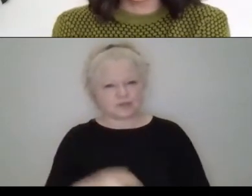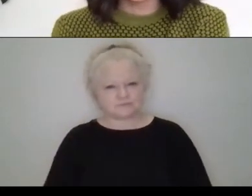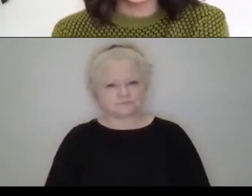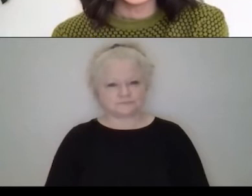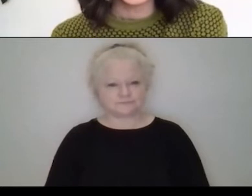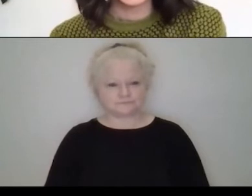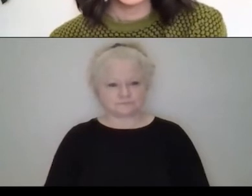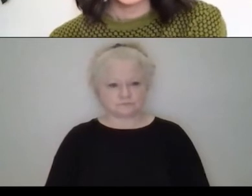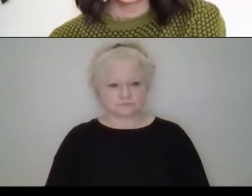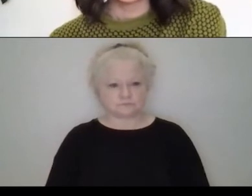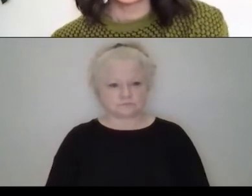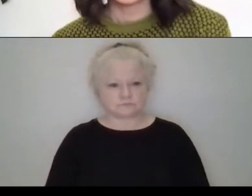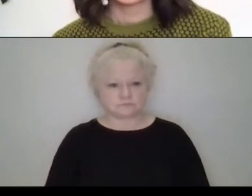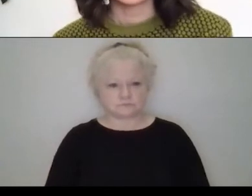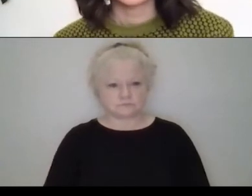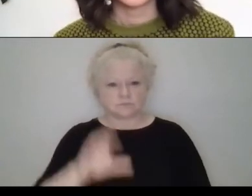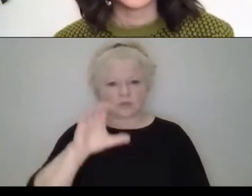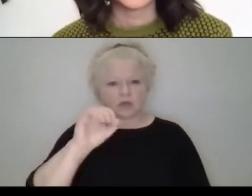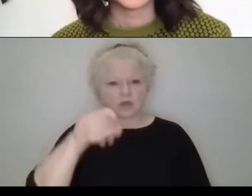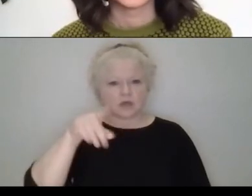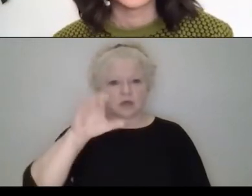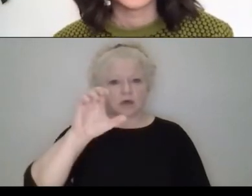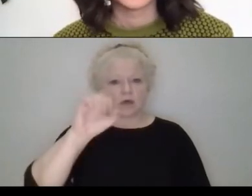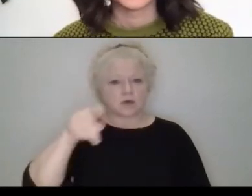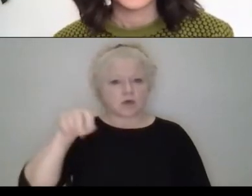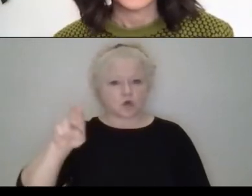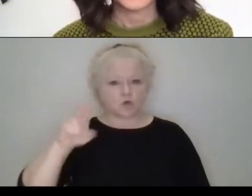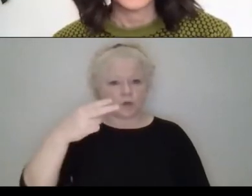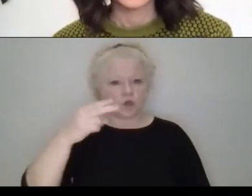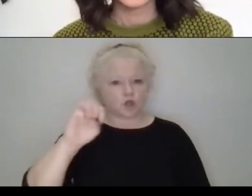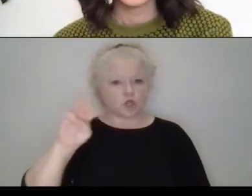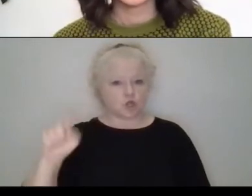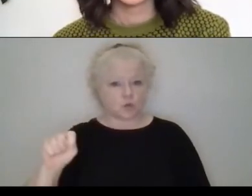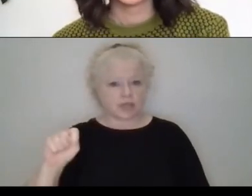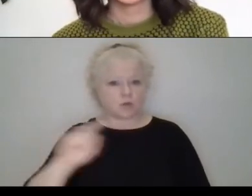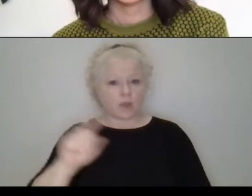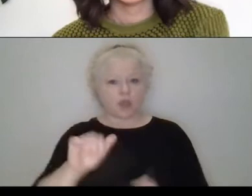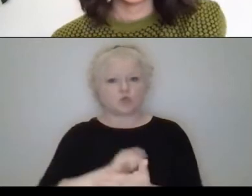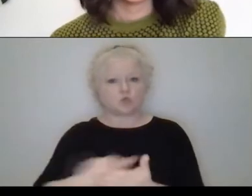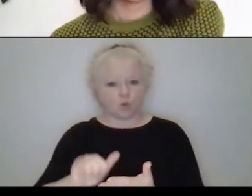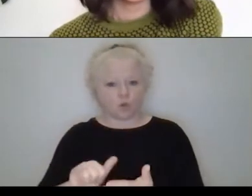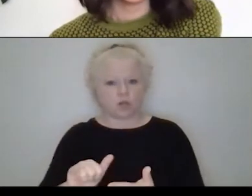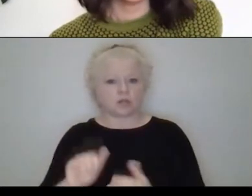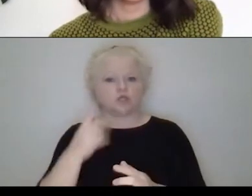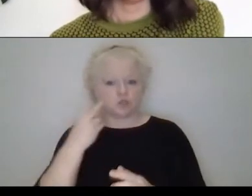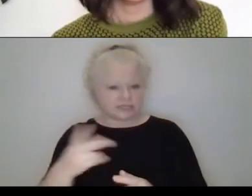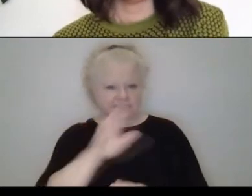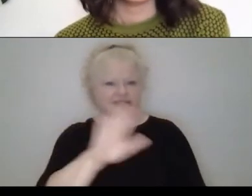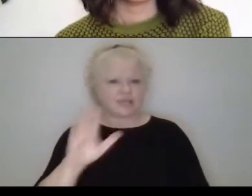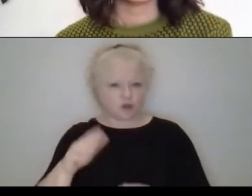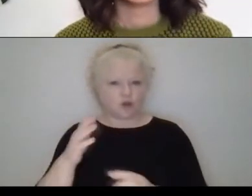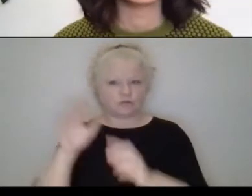Congratulations for that. Yes, go to the Cooper Hewitt when you can. It's in New York, if you didn't know, and make, check out that, that piece from Marisol.